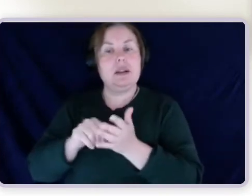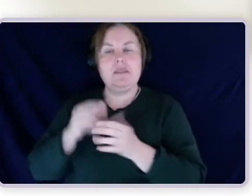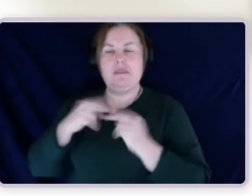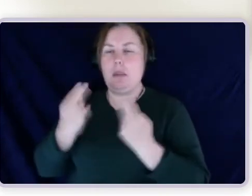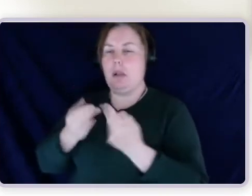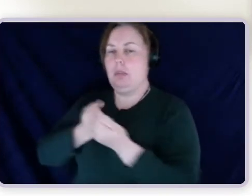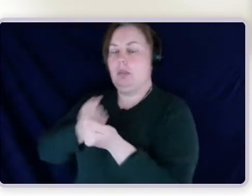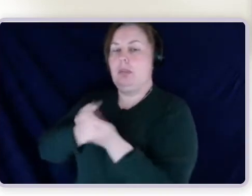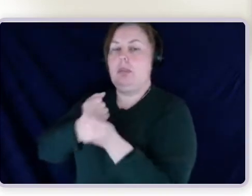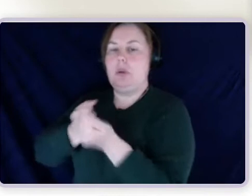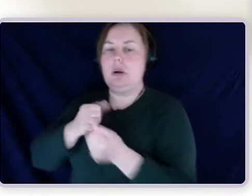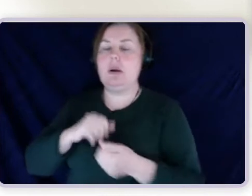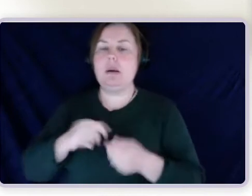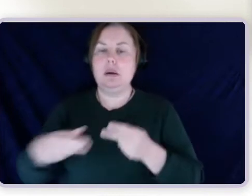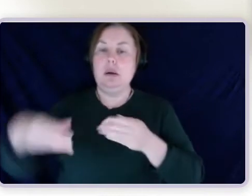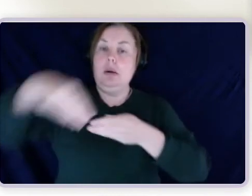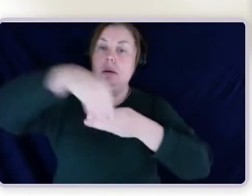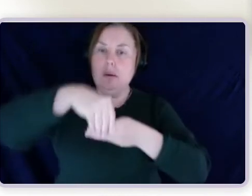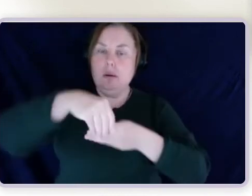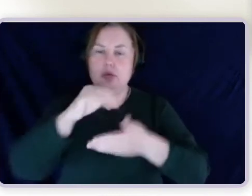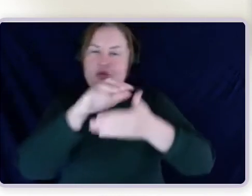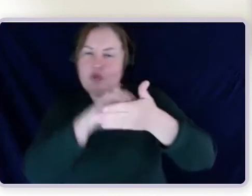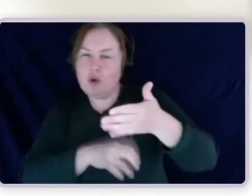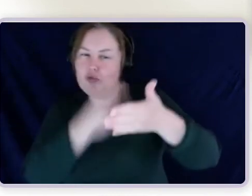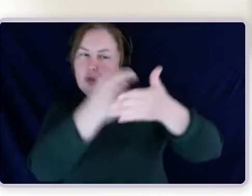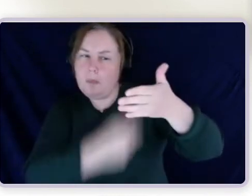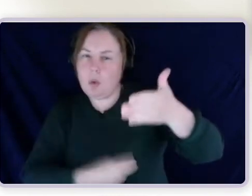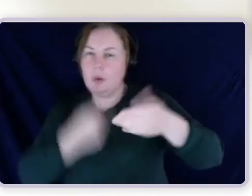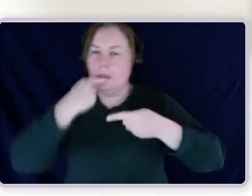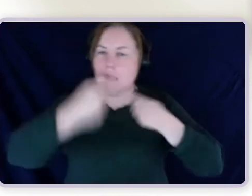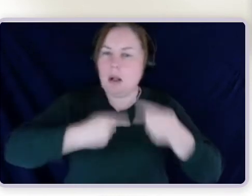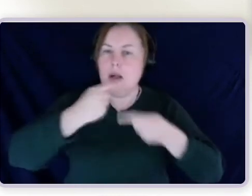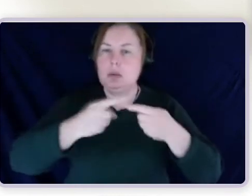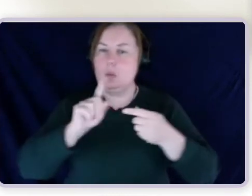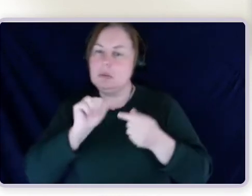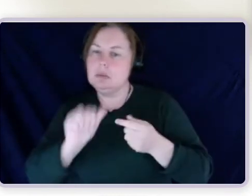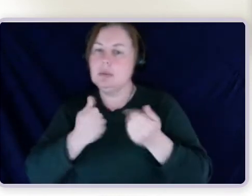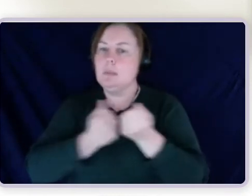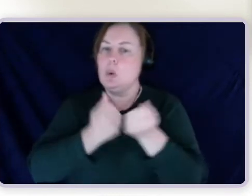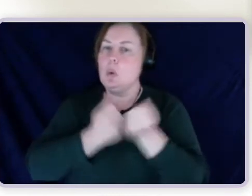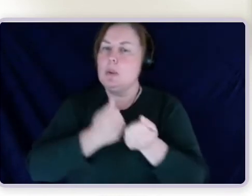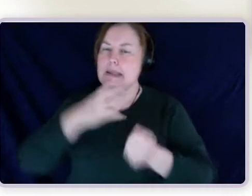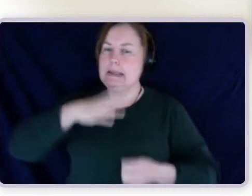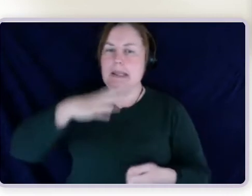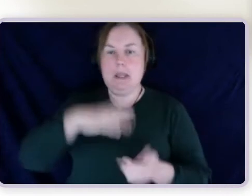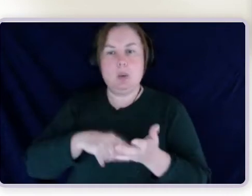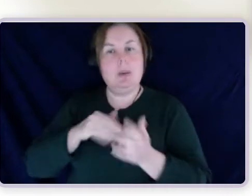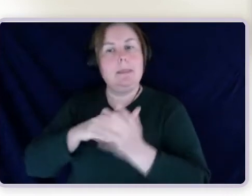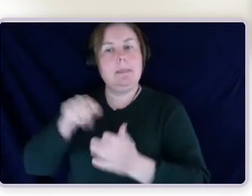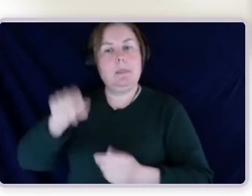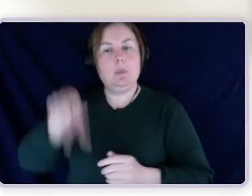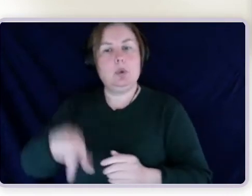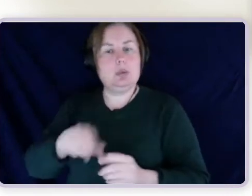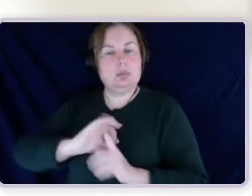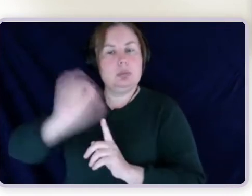explaining a bunch of different things and supports that would help him and improve his life. When he